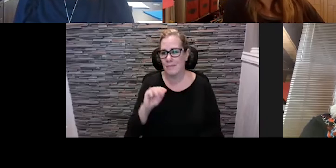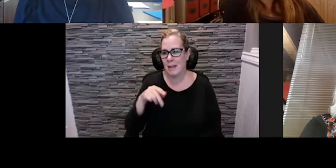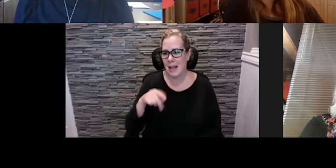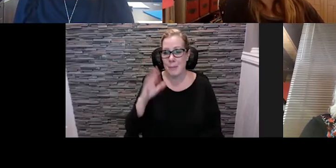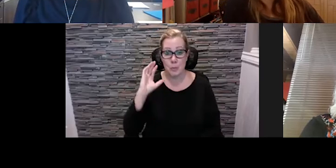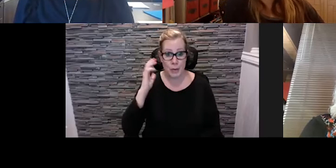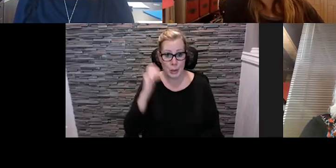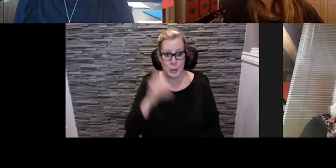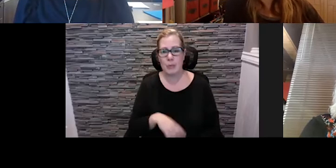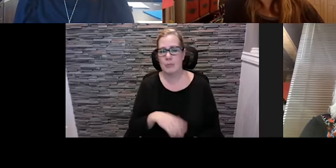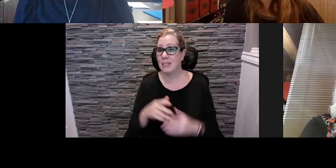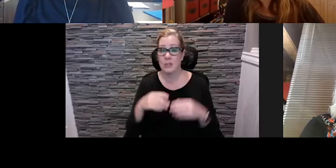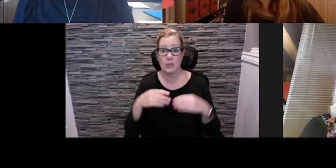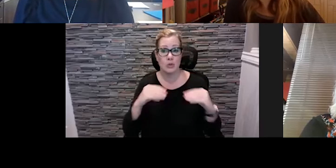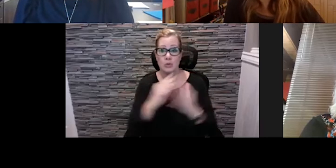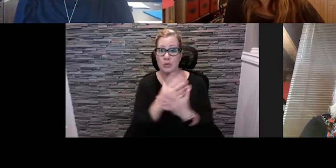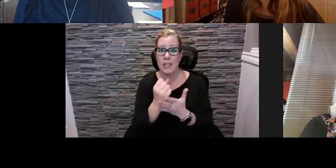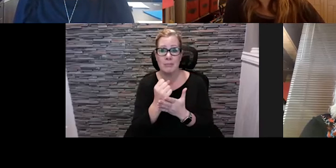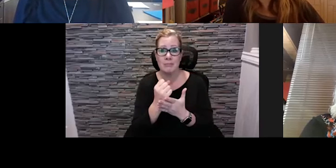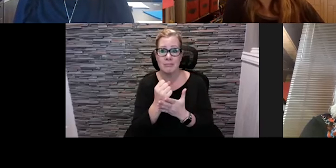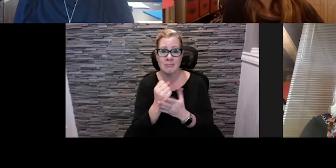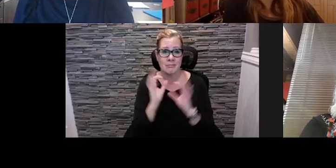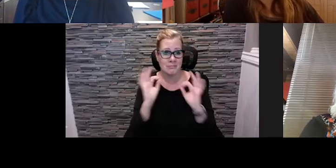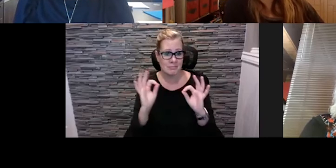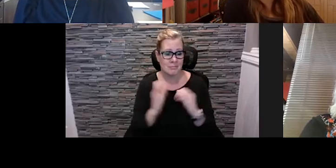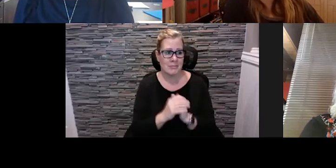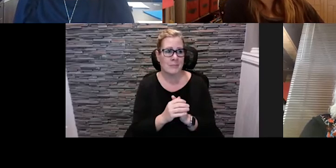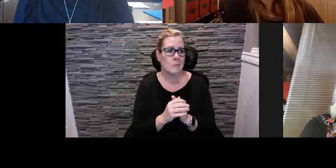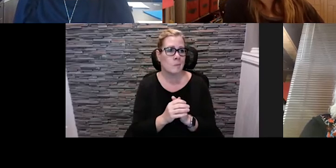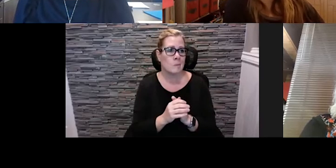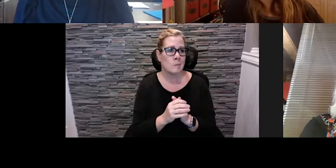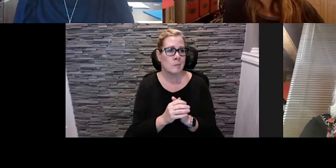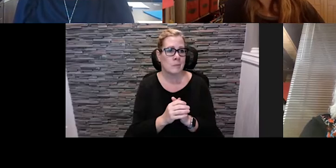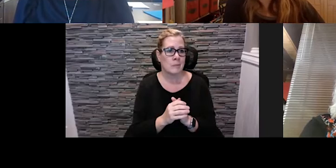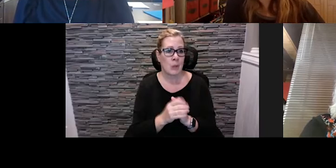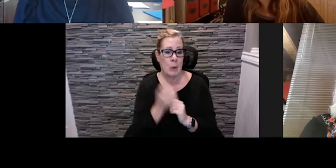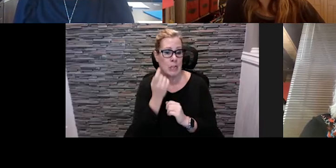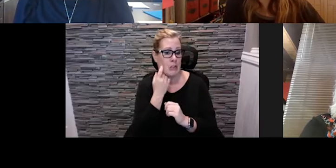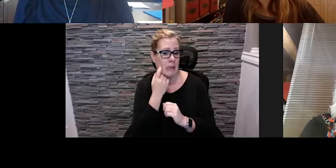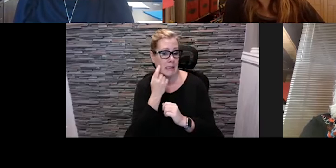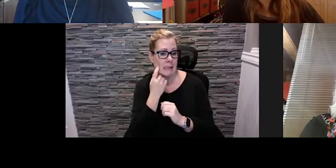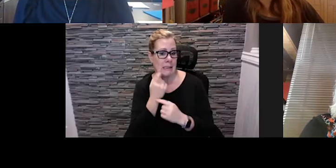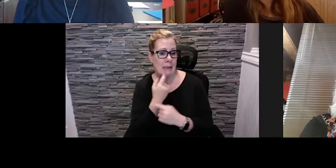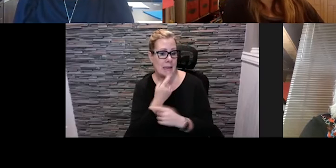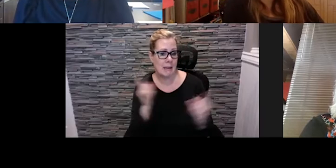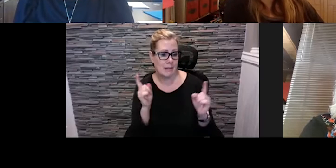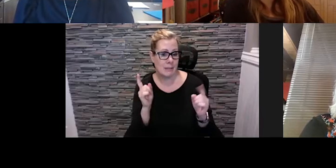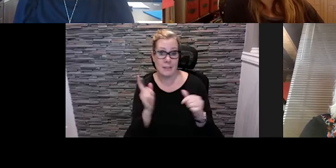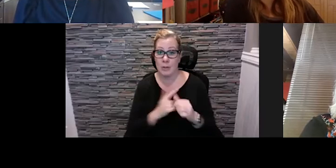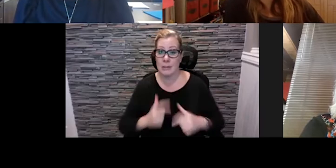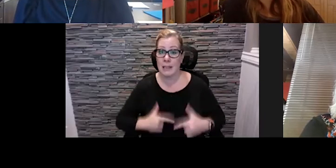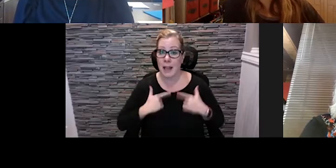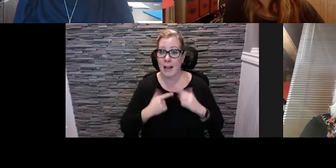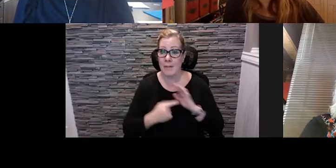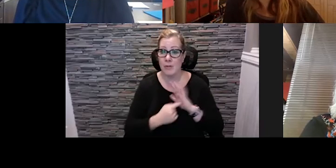and it was a sellout and we recently announced our first live show uh which is a pink floyd